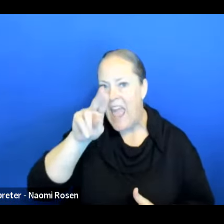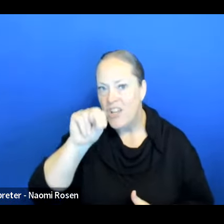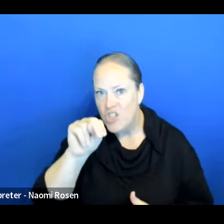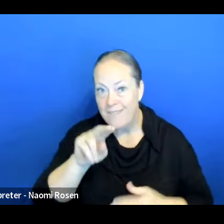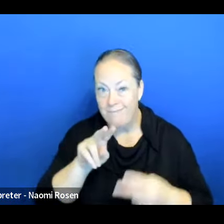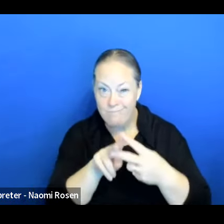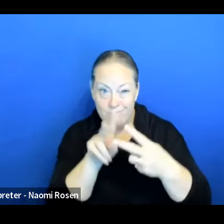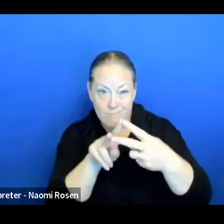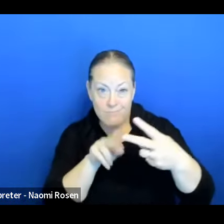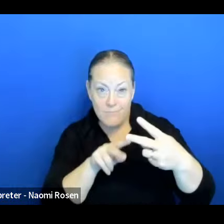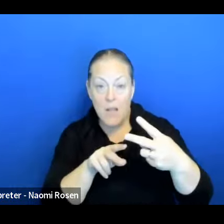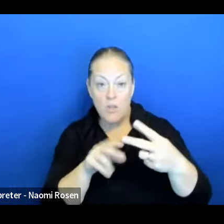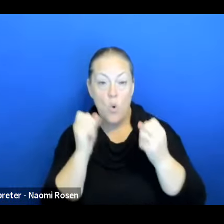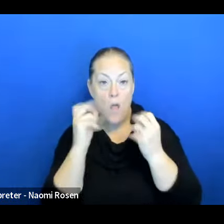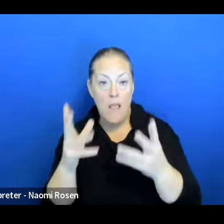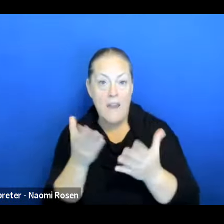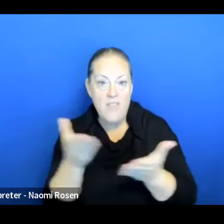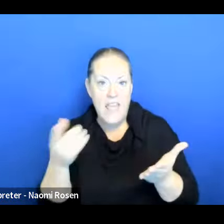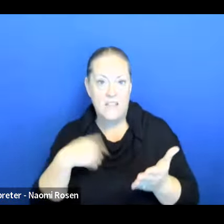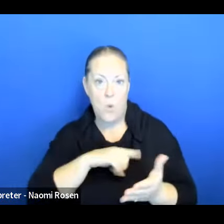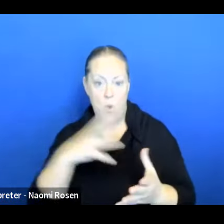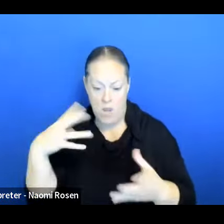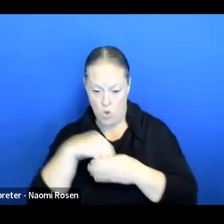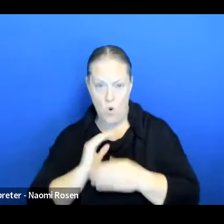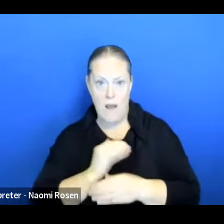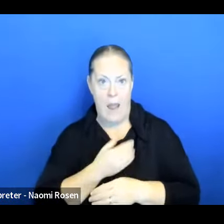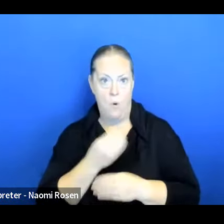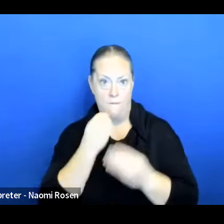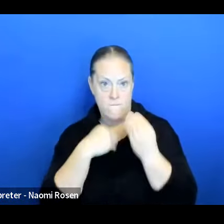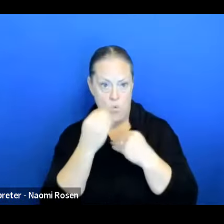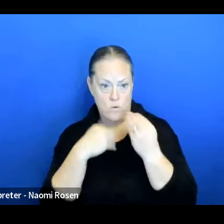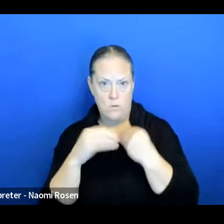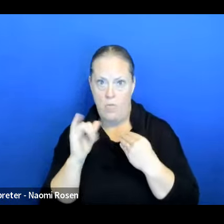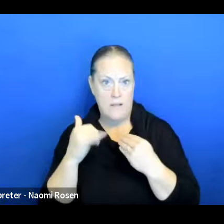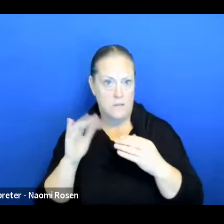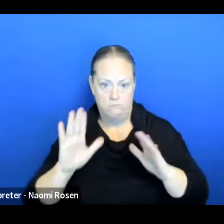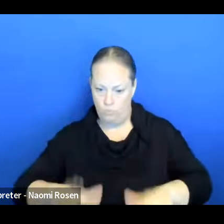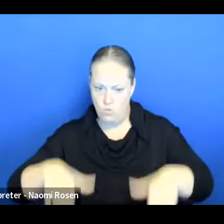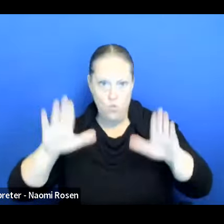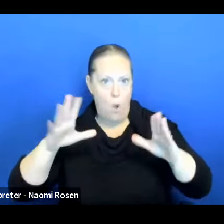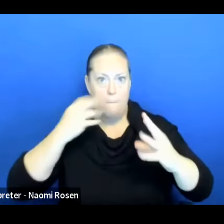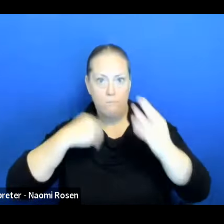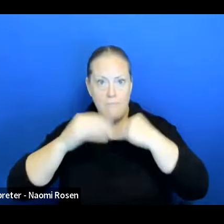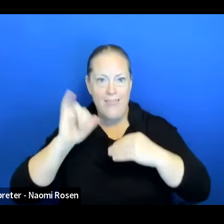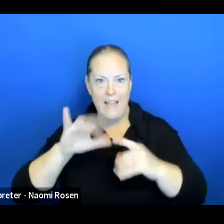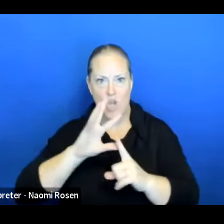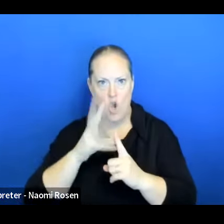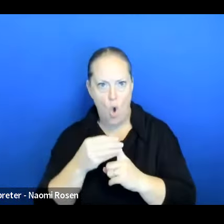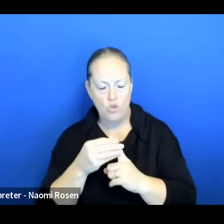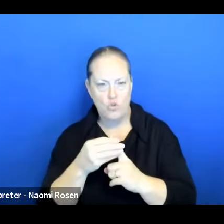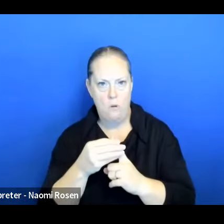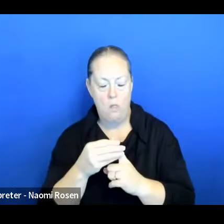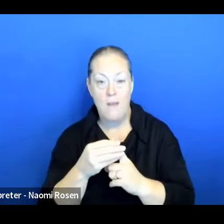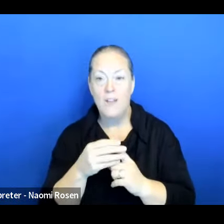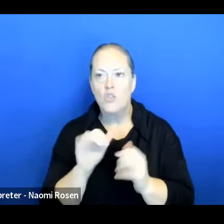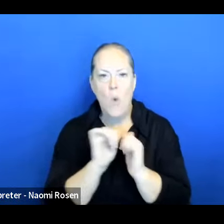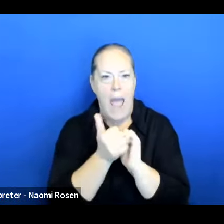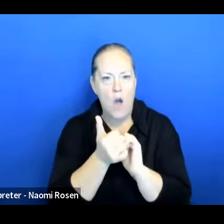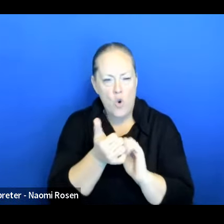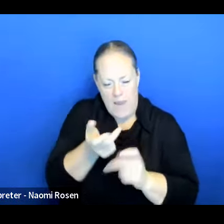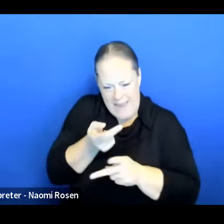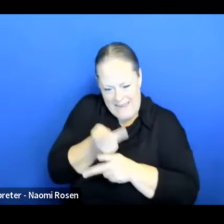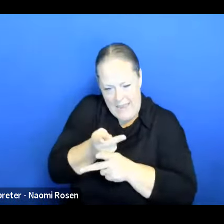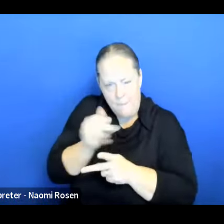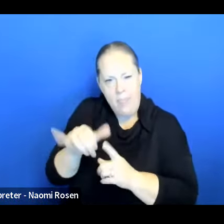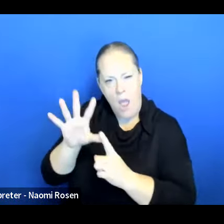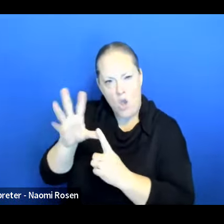things that we implement into our diets is what we grew up on as a cultural thing. So there's a way to keep that cultural aspect at